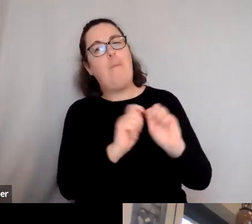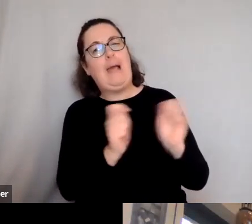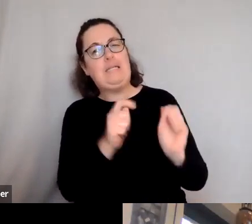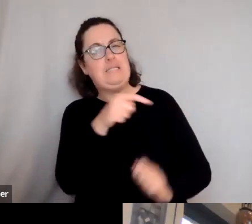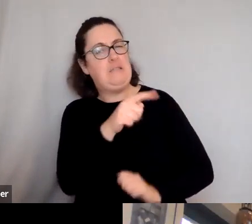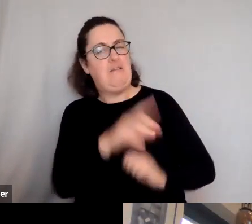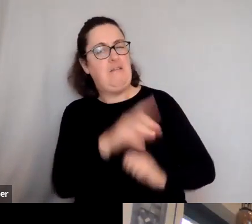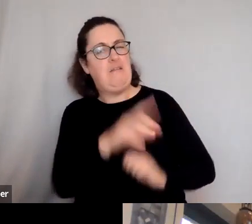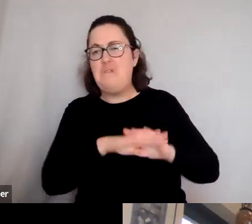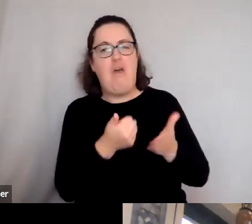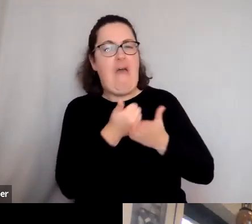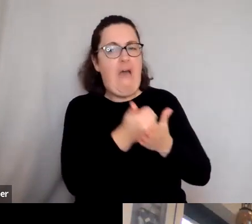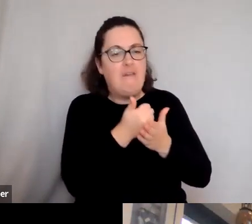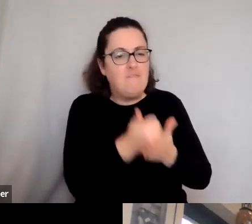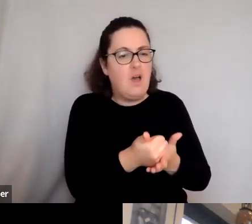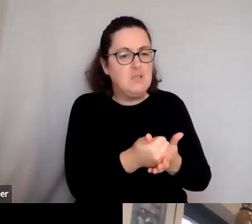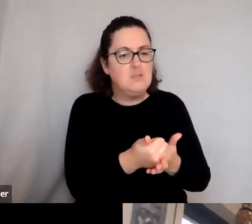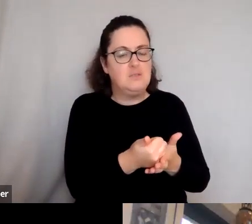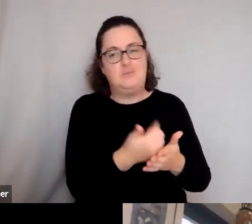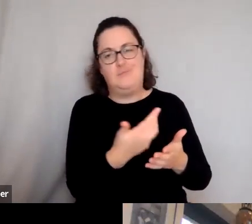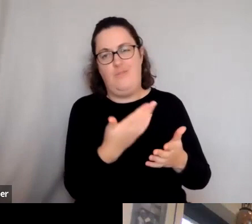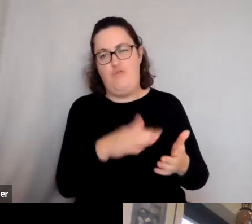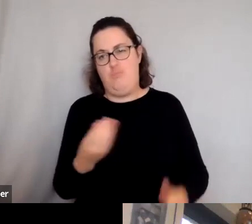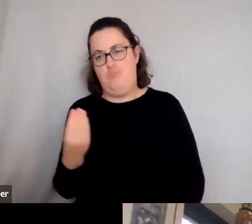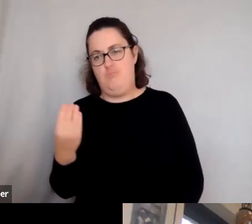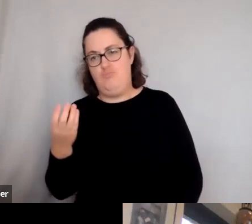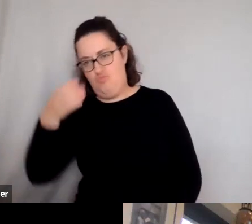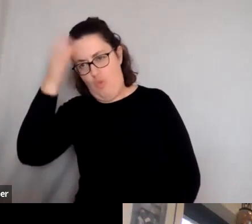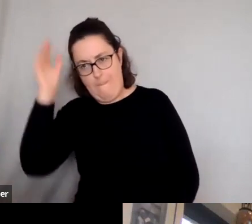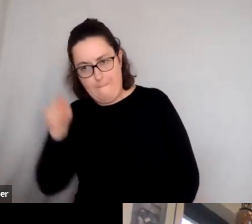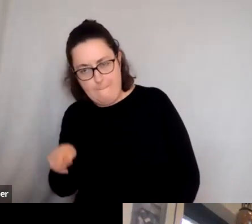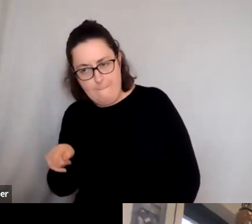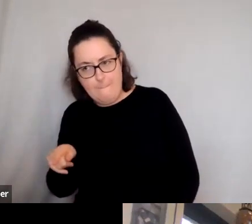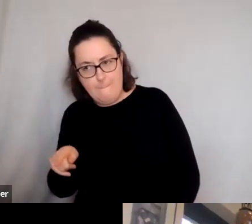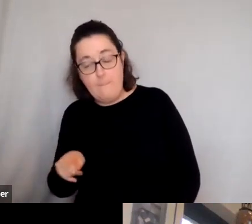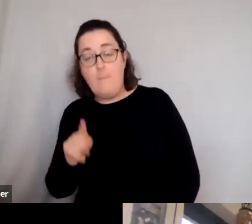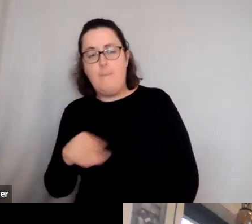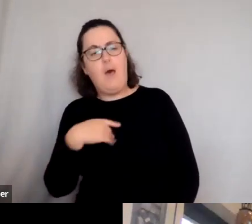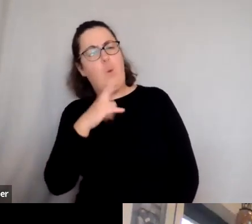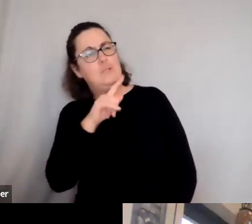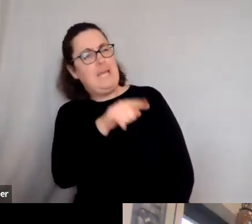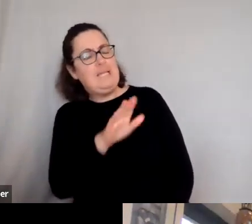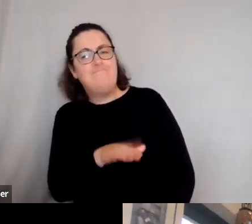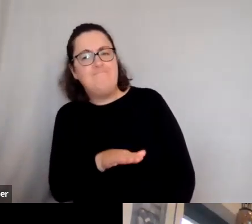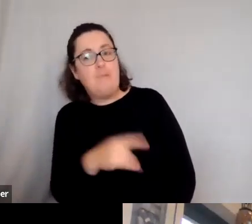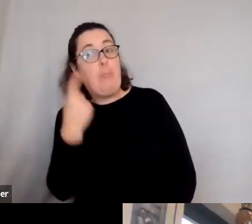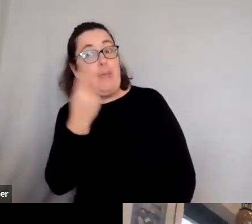advice built on the Roman, I'd say I want you to think about now, mate. You know,